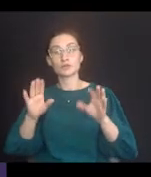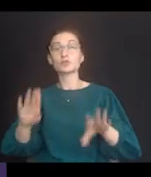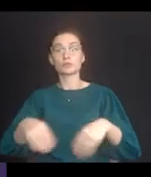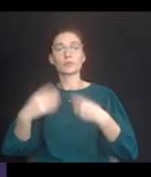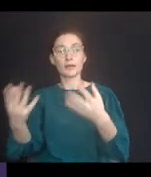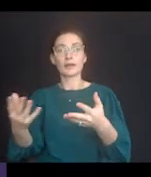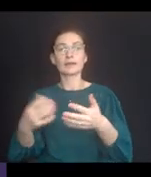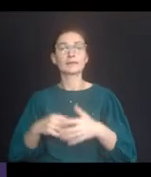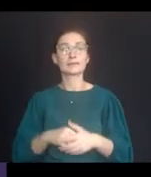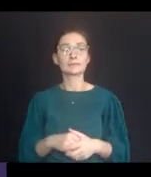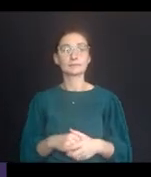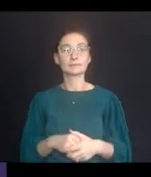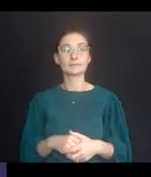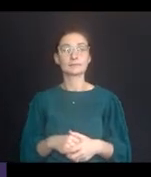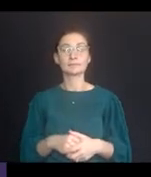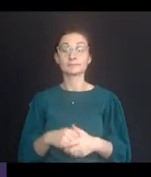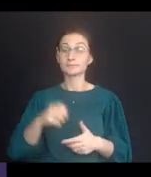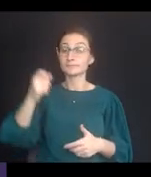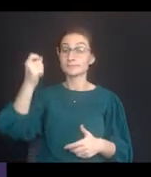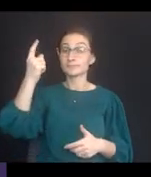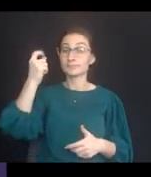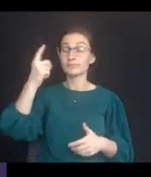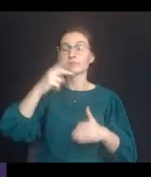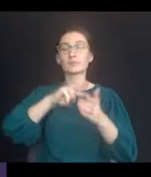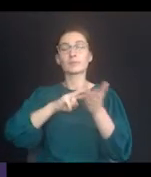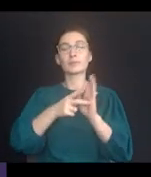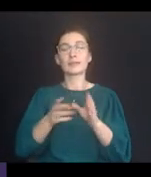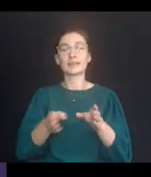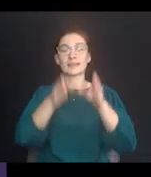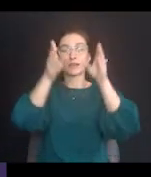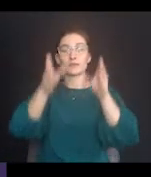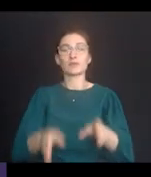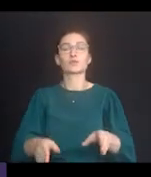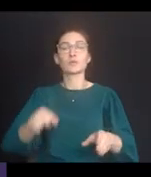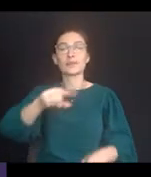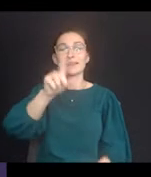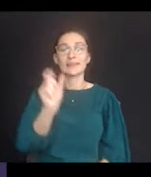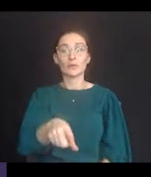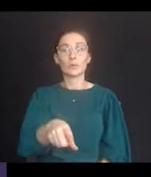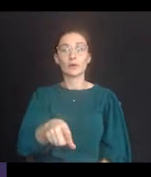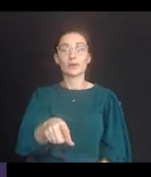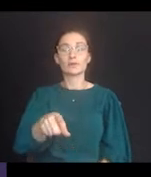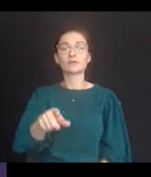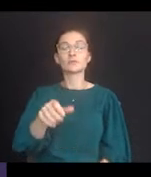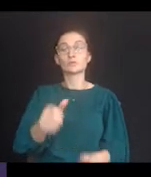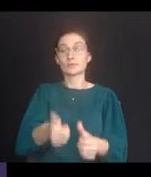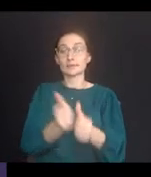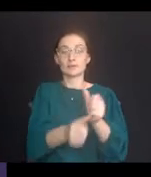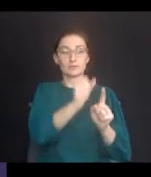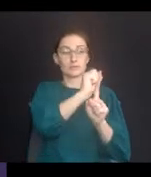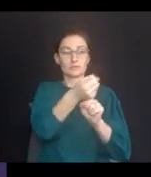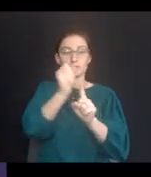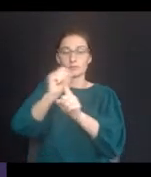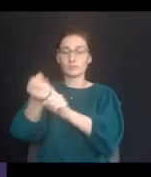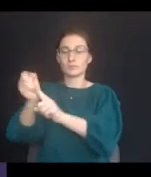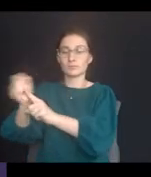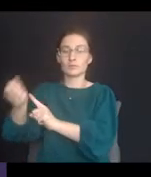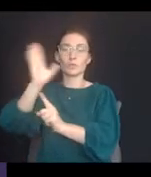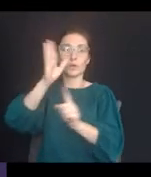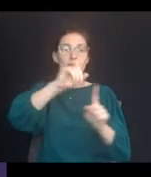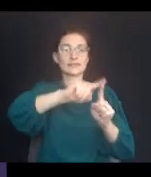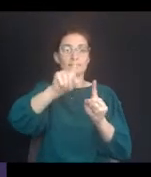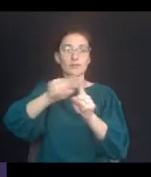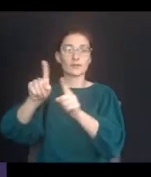services to be provided. In other words, this is an individualized inquiry made on a case-by-case basis.